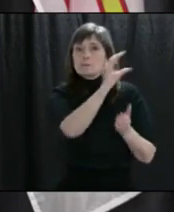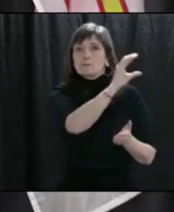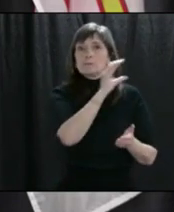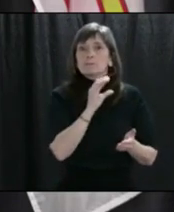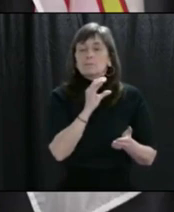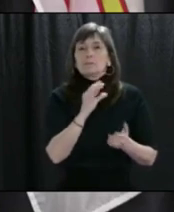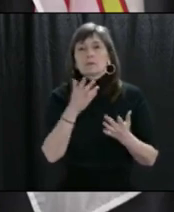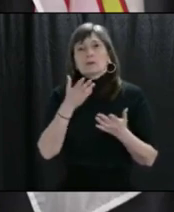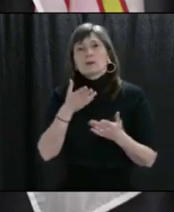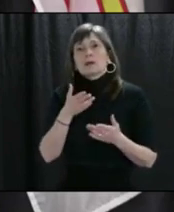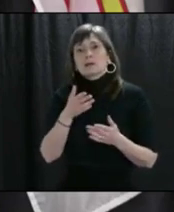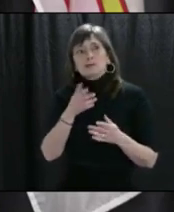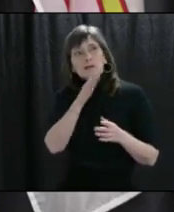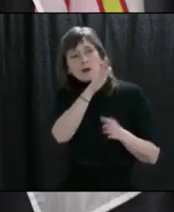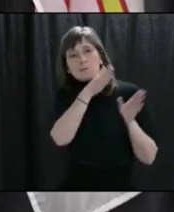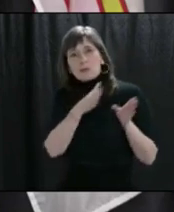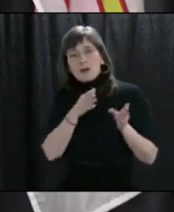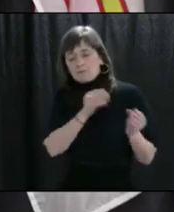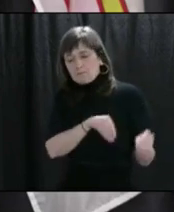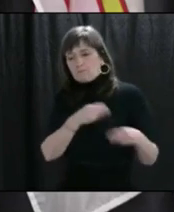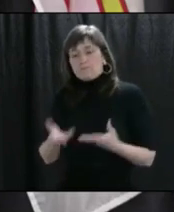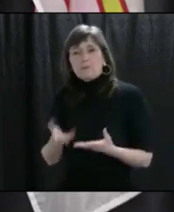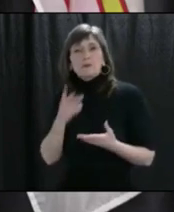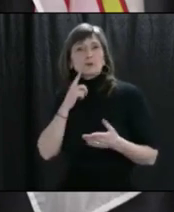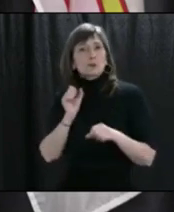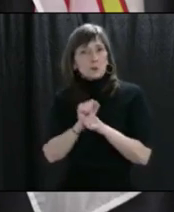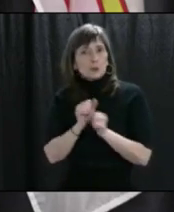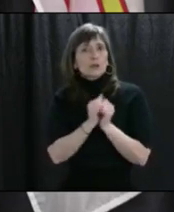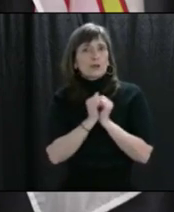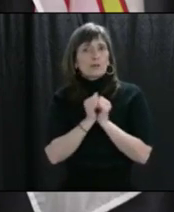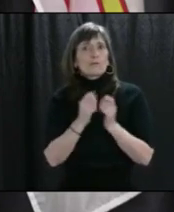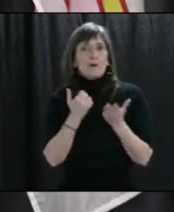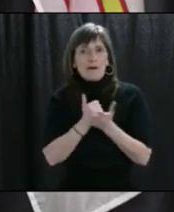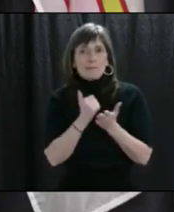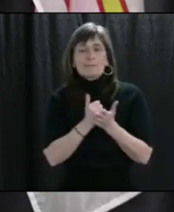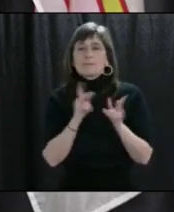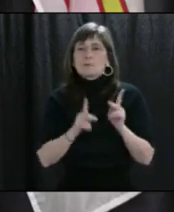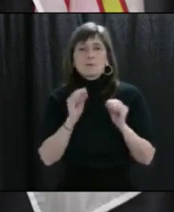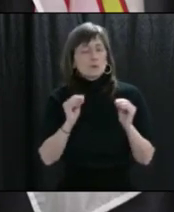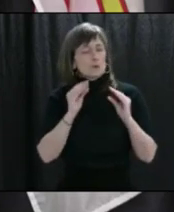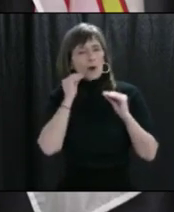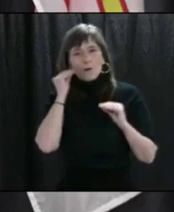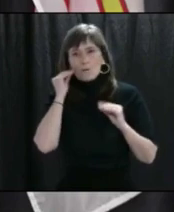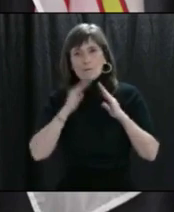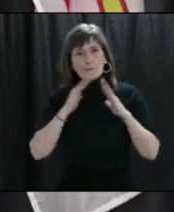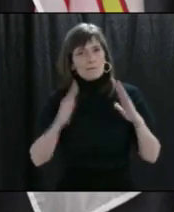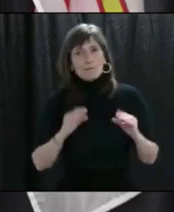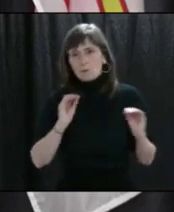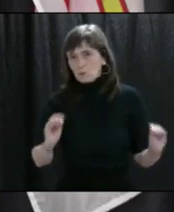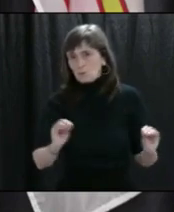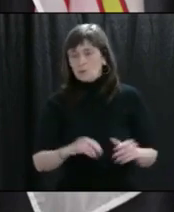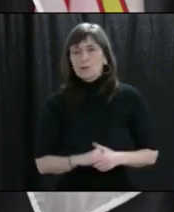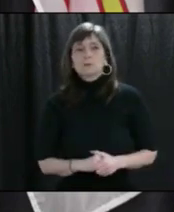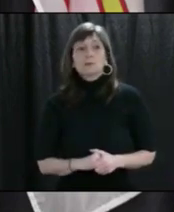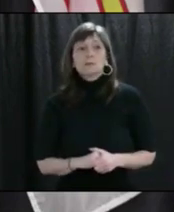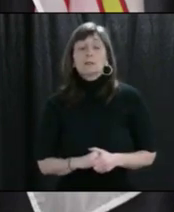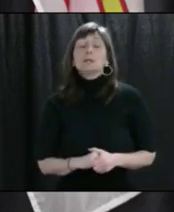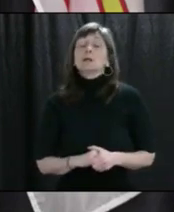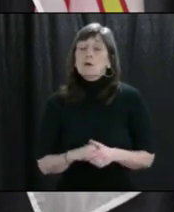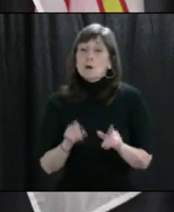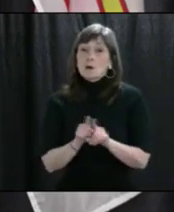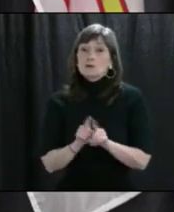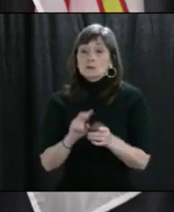So we are all working together to support all areas of our community. This includes the Emergency Operations Center.